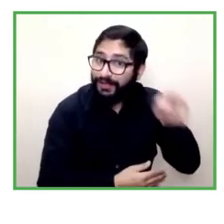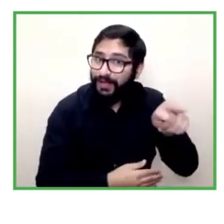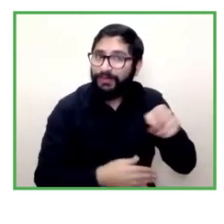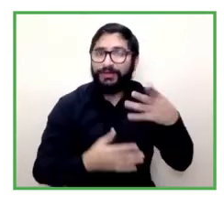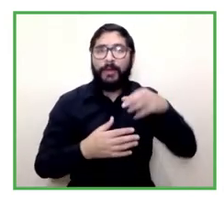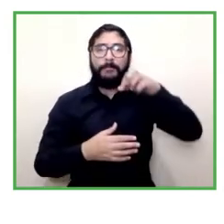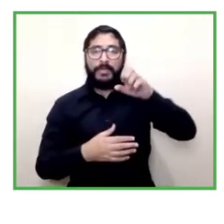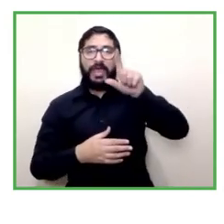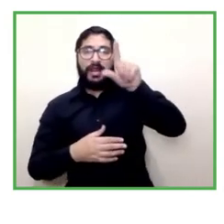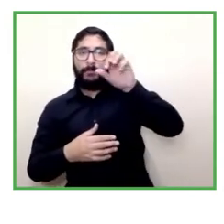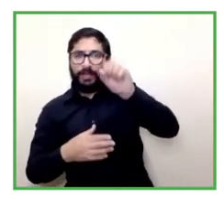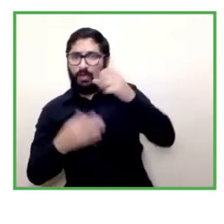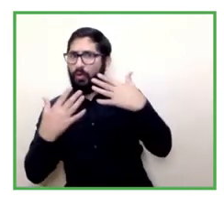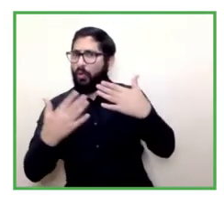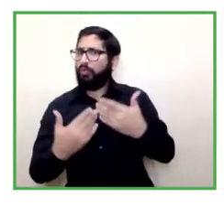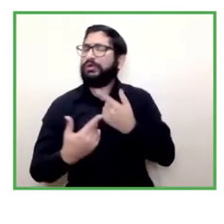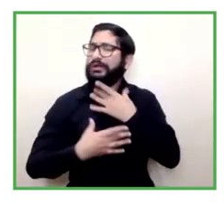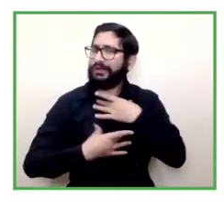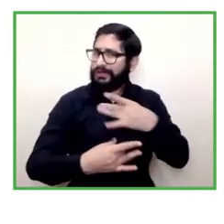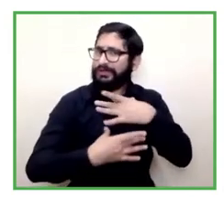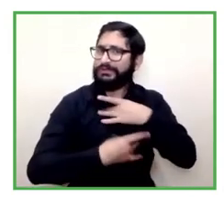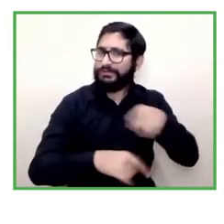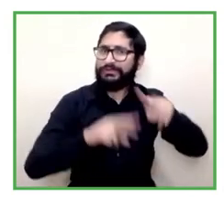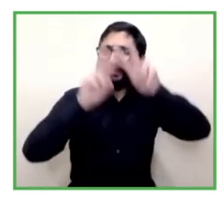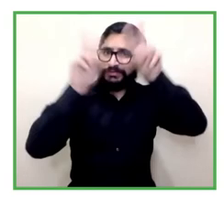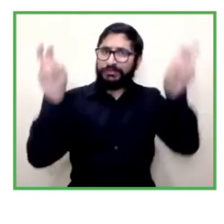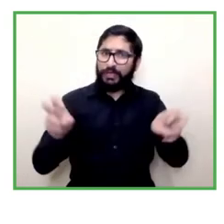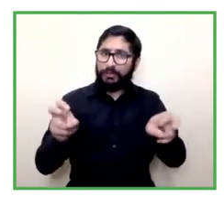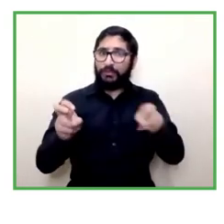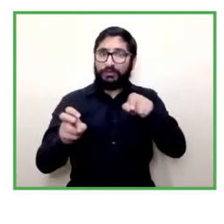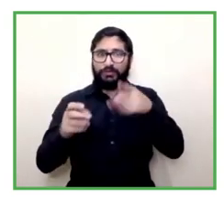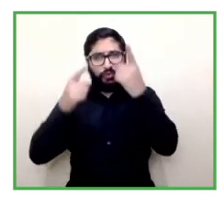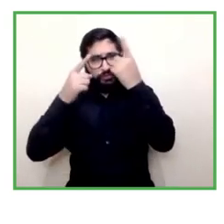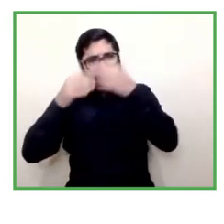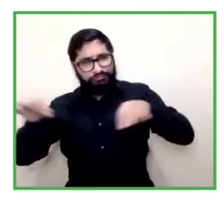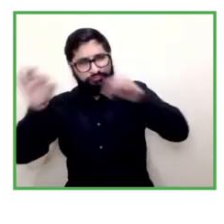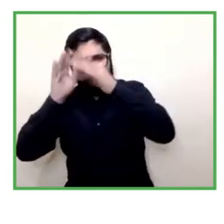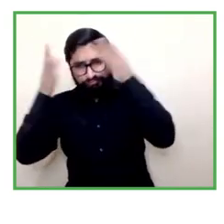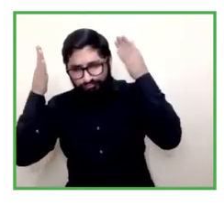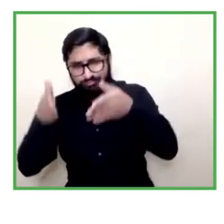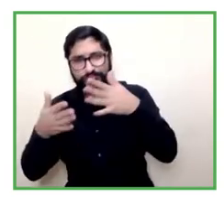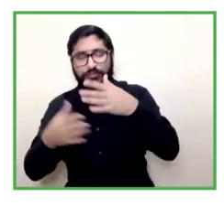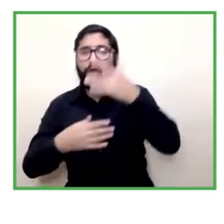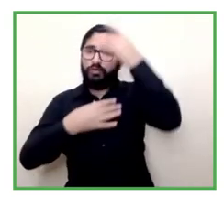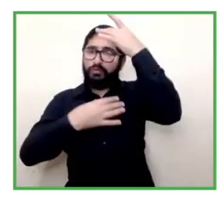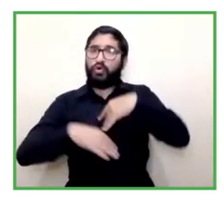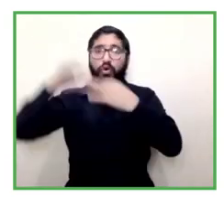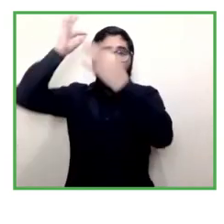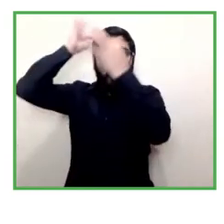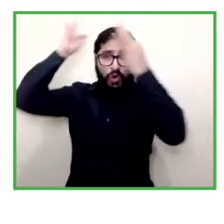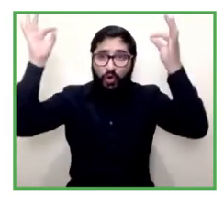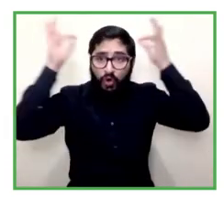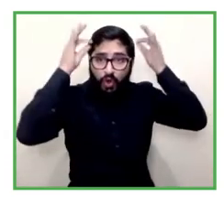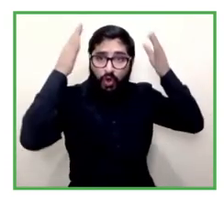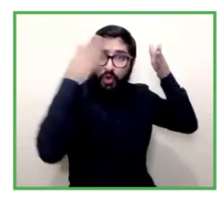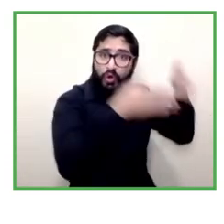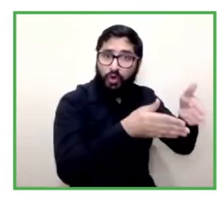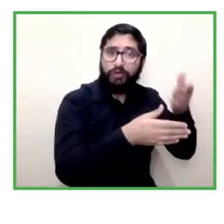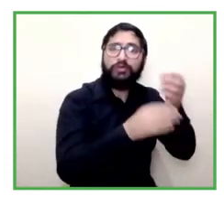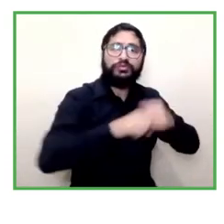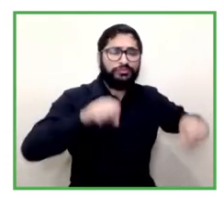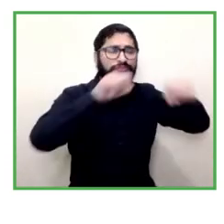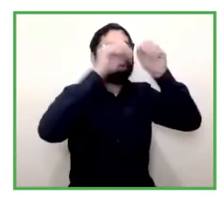interesting point what you mentioned because when we see that from the public role with a more systemic